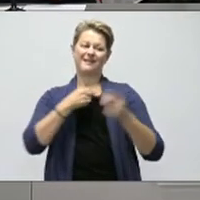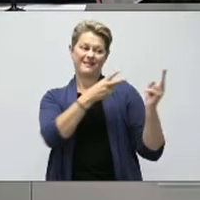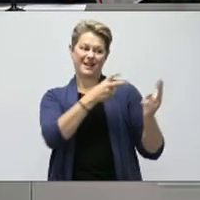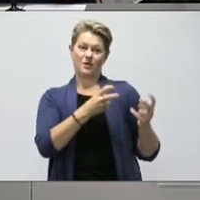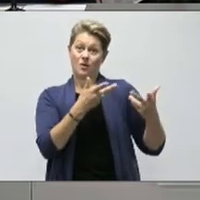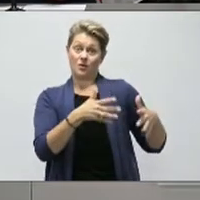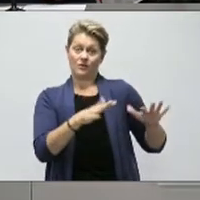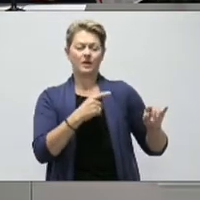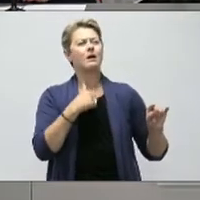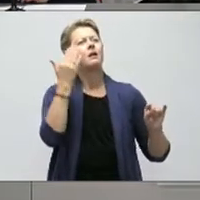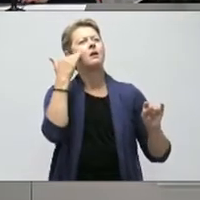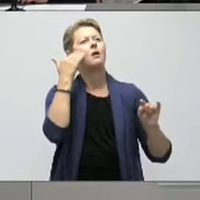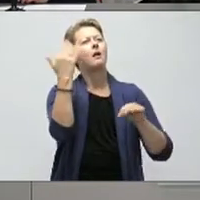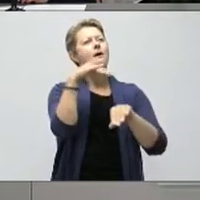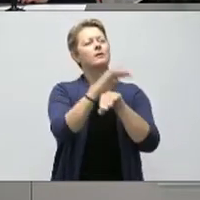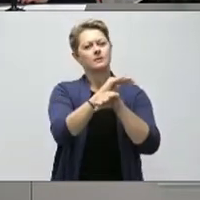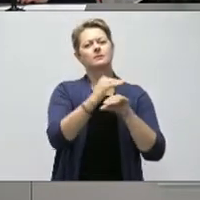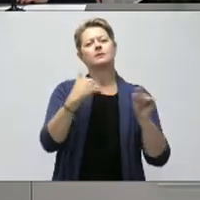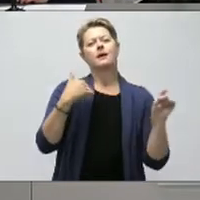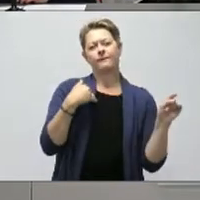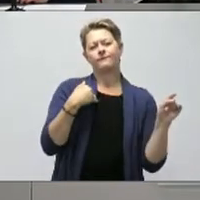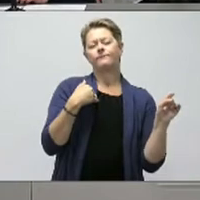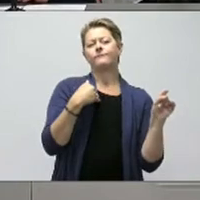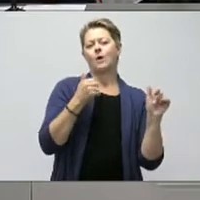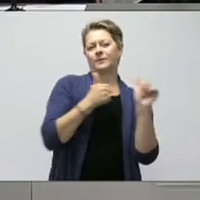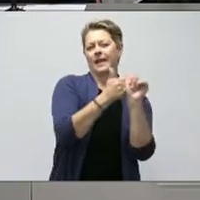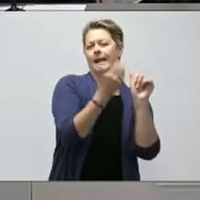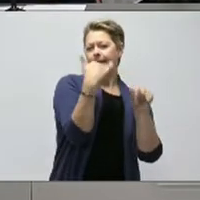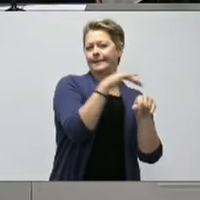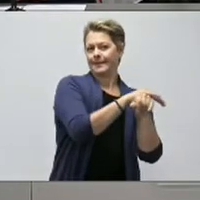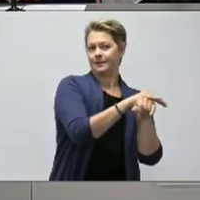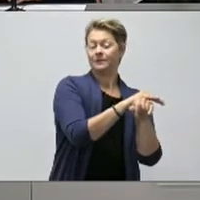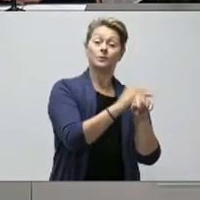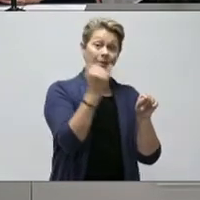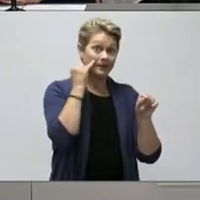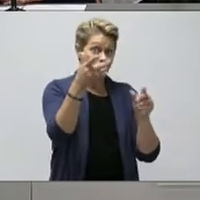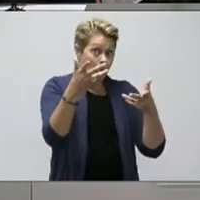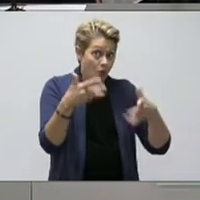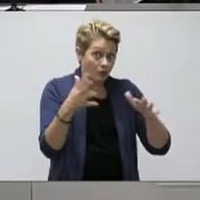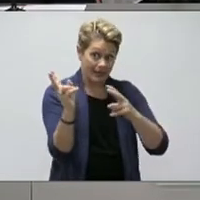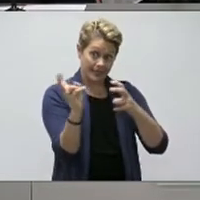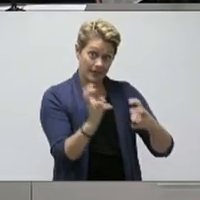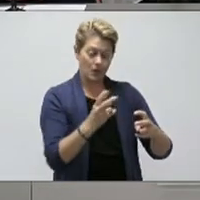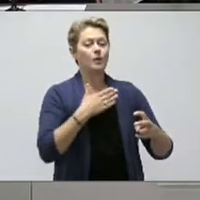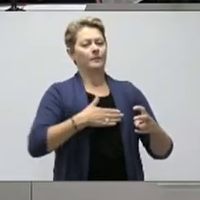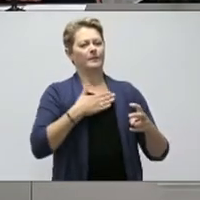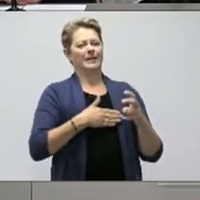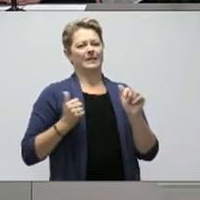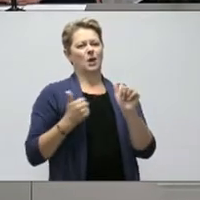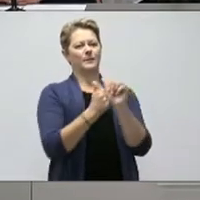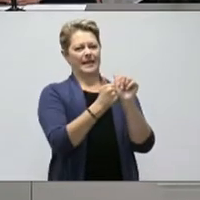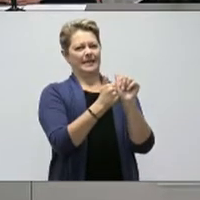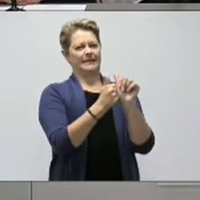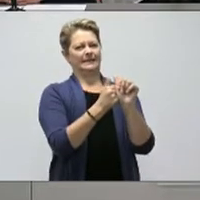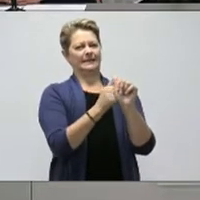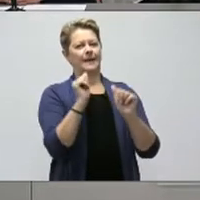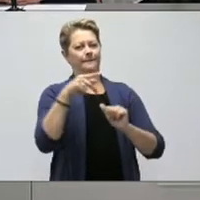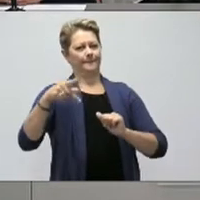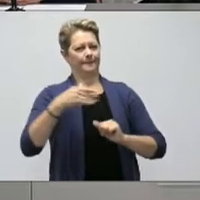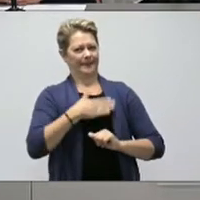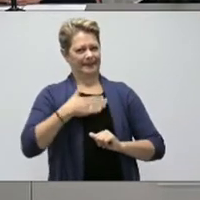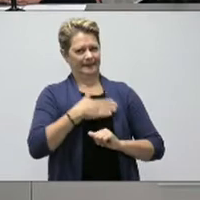know that there's an update, I think, last night for iOS devices. So we'd encourage you, if you'd already had it downloaded, just to update your apps,